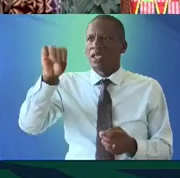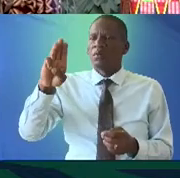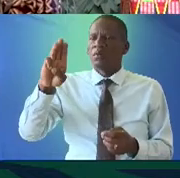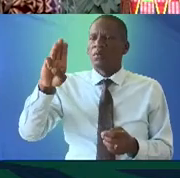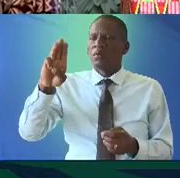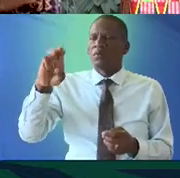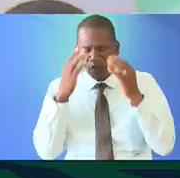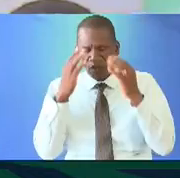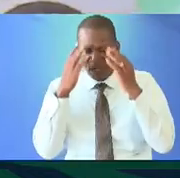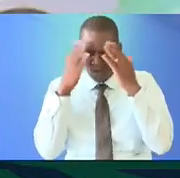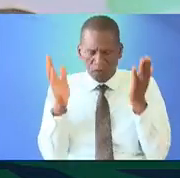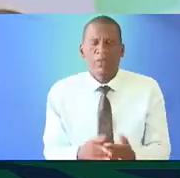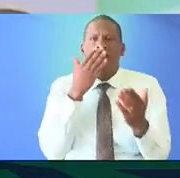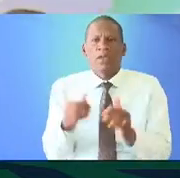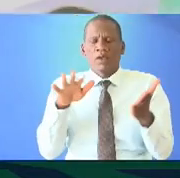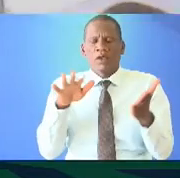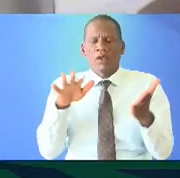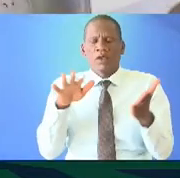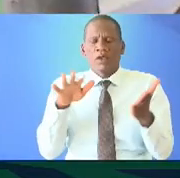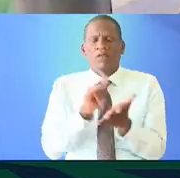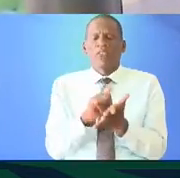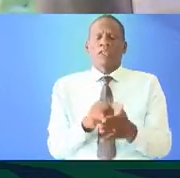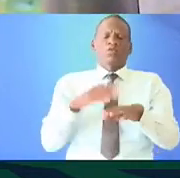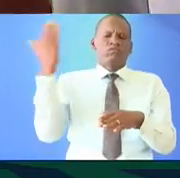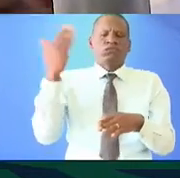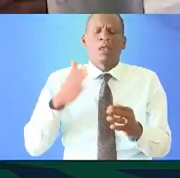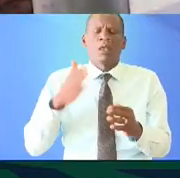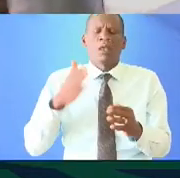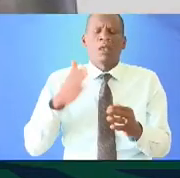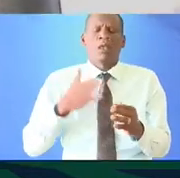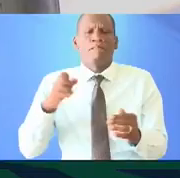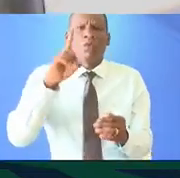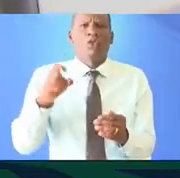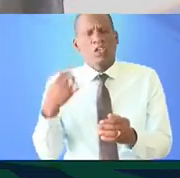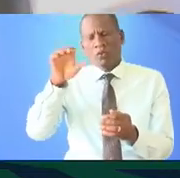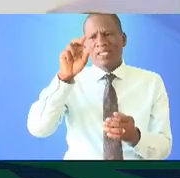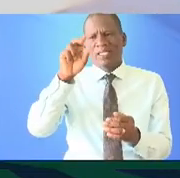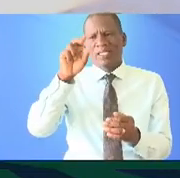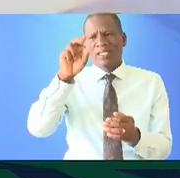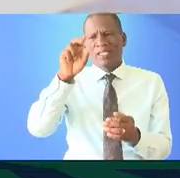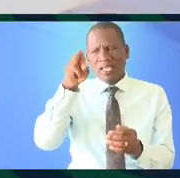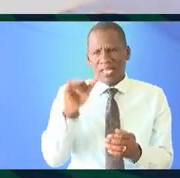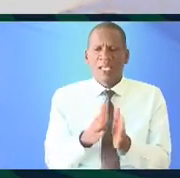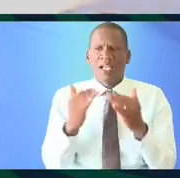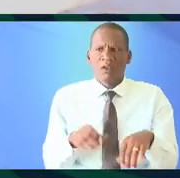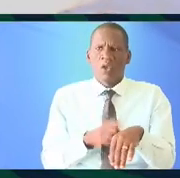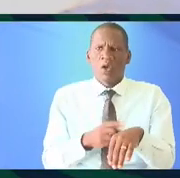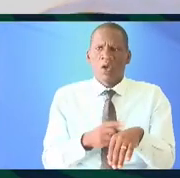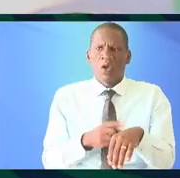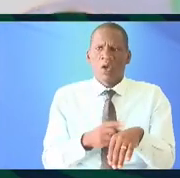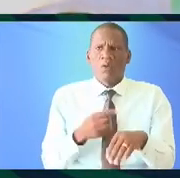have key do you have questions thank you very much for that lovely presentation my question is for sunny and